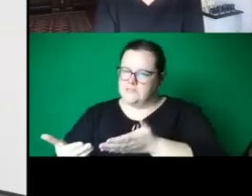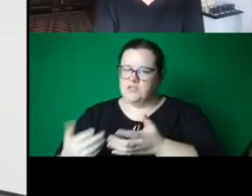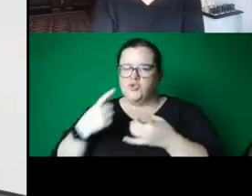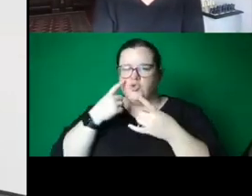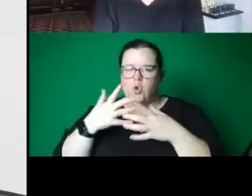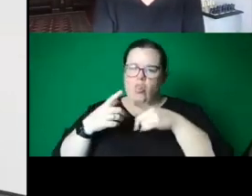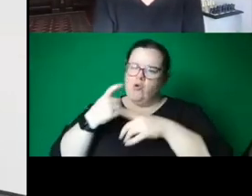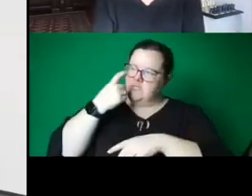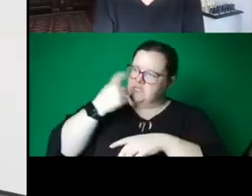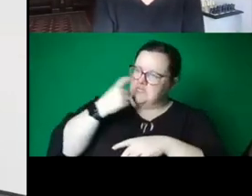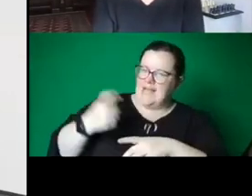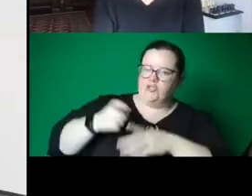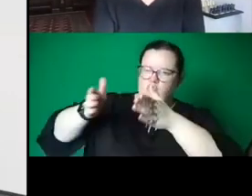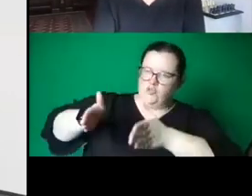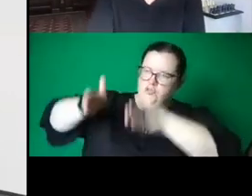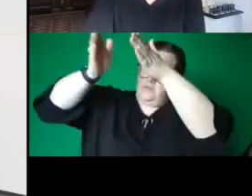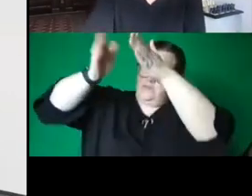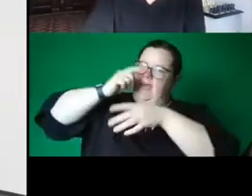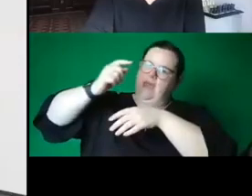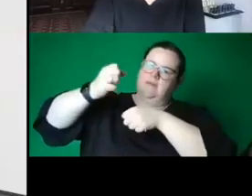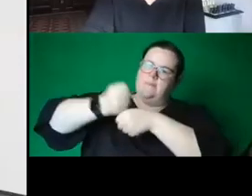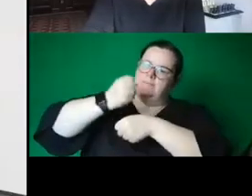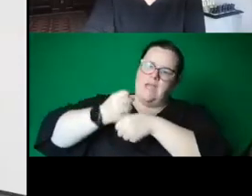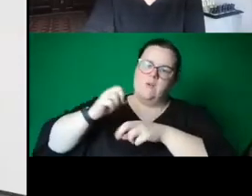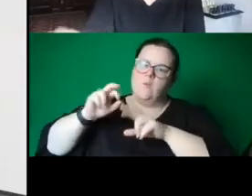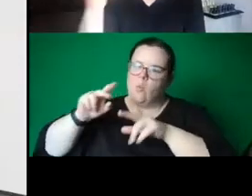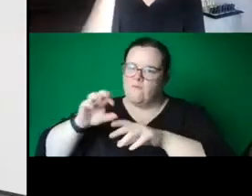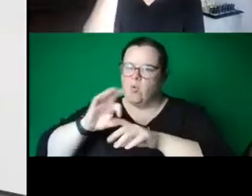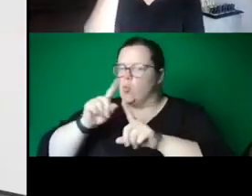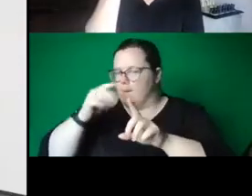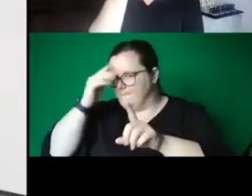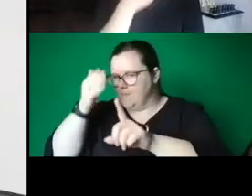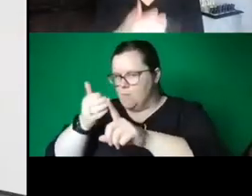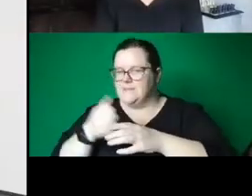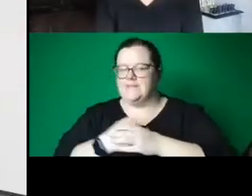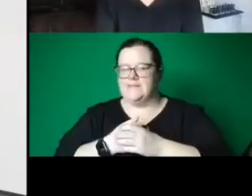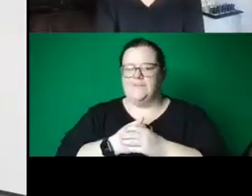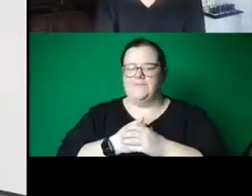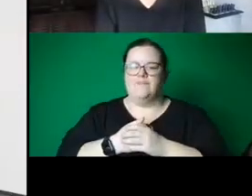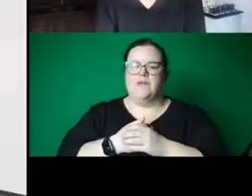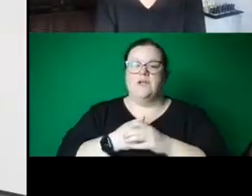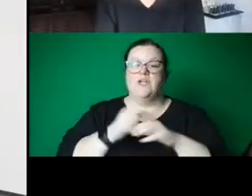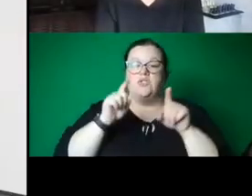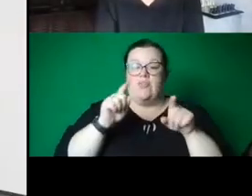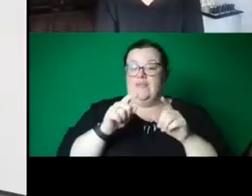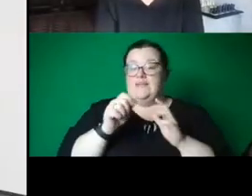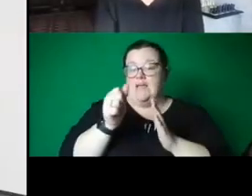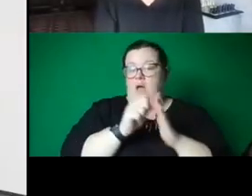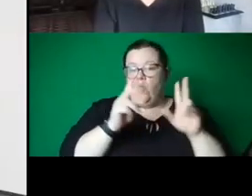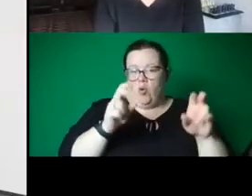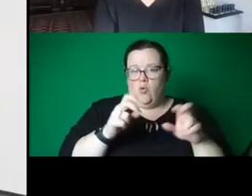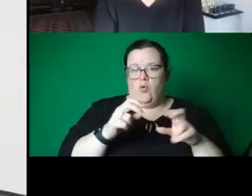artefacts that are created to perform. My work, Monuments and Movements, was exhibited here at Margaret Lawrence Gallery